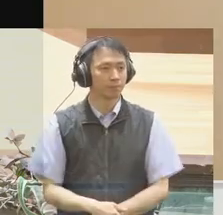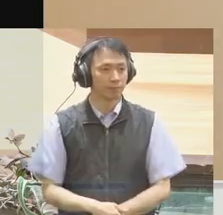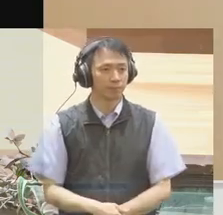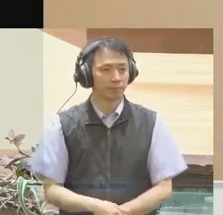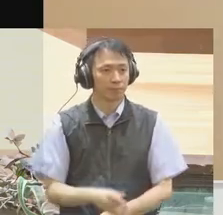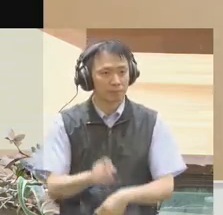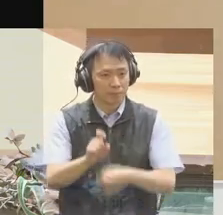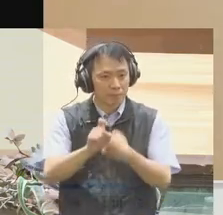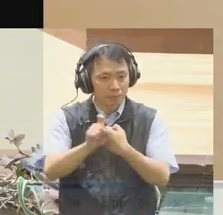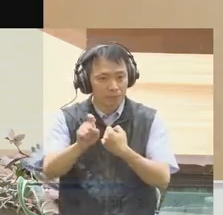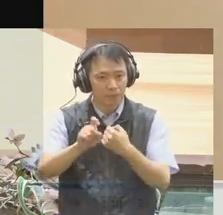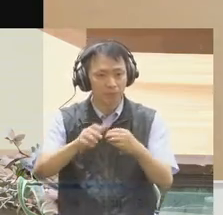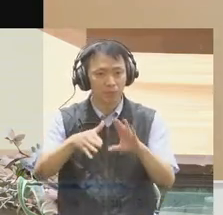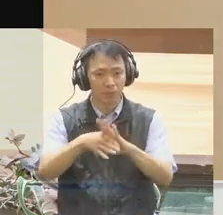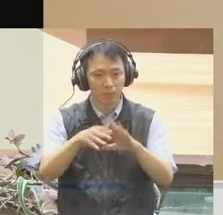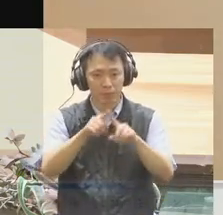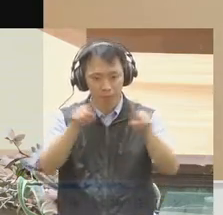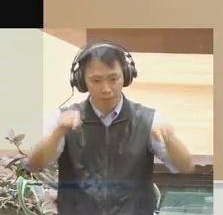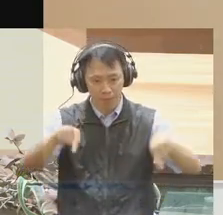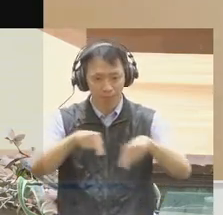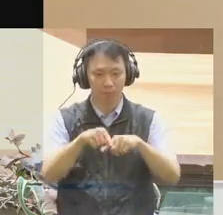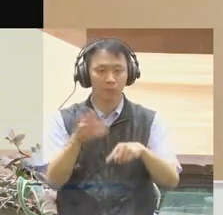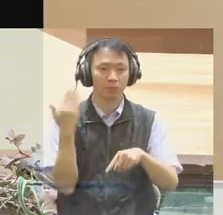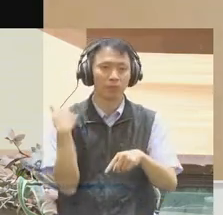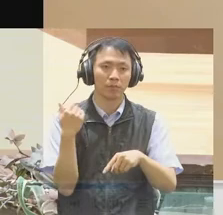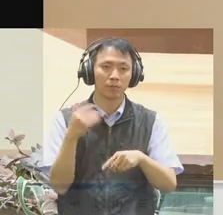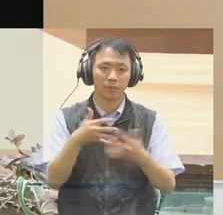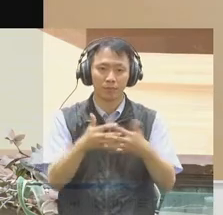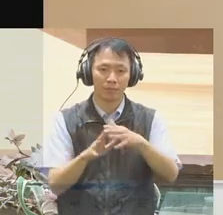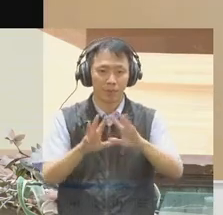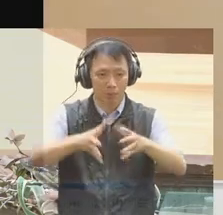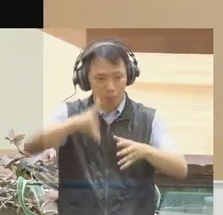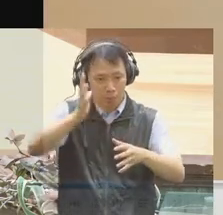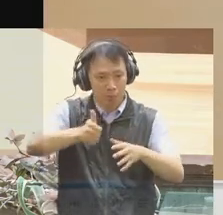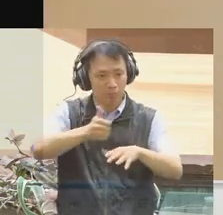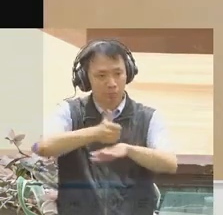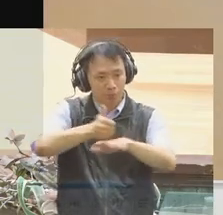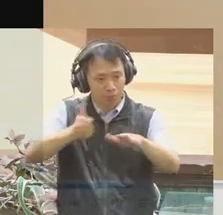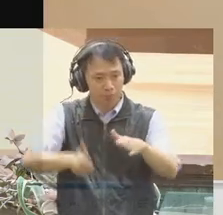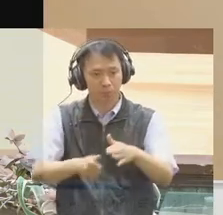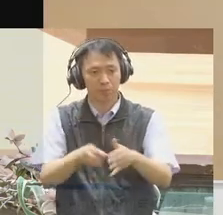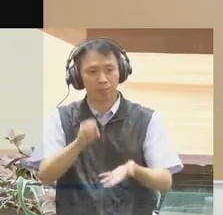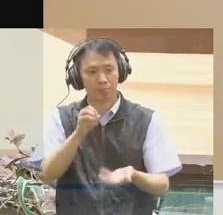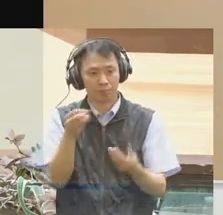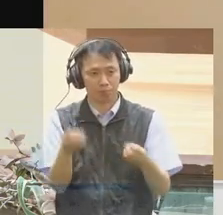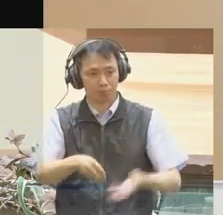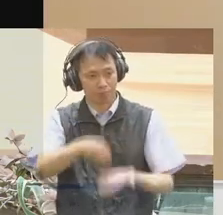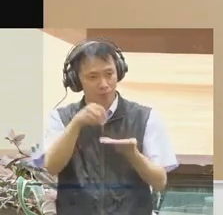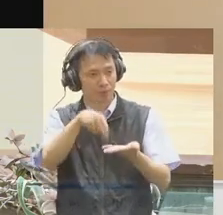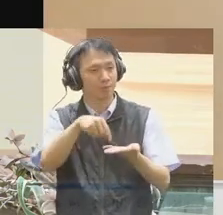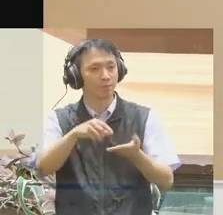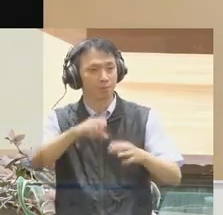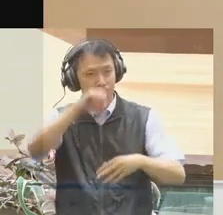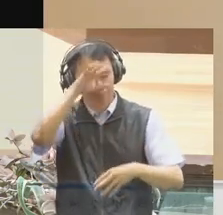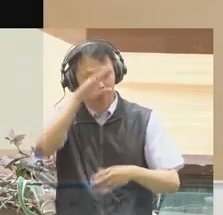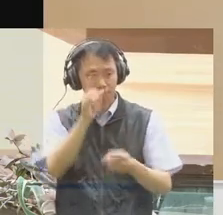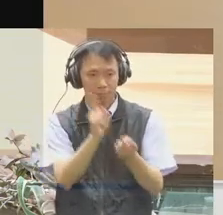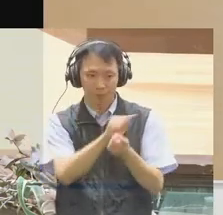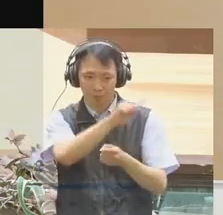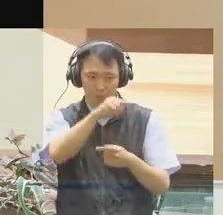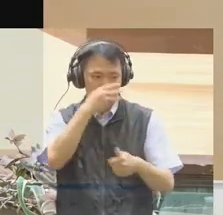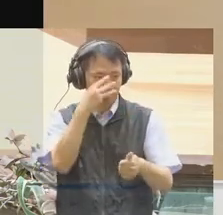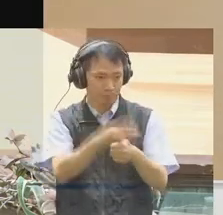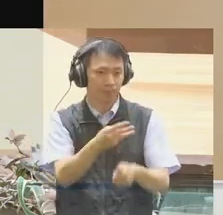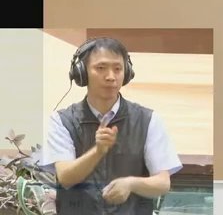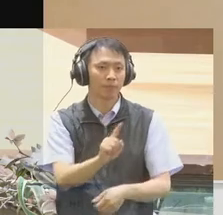his presidency. And this position was not limited to Western political philosophers of antiquity. Political philosophers during the Song Dynasty, as well as